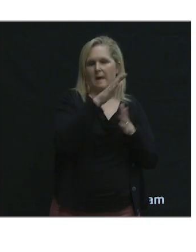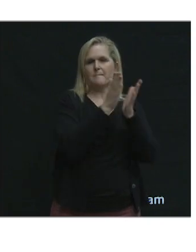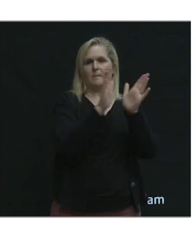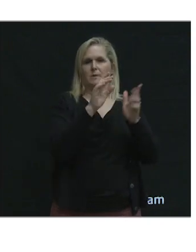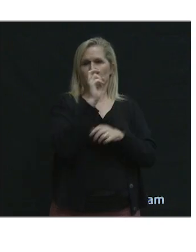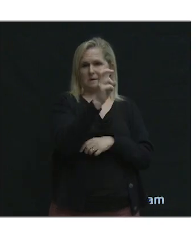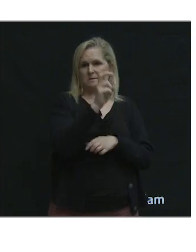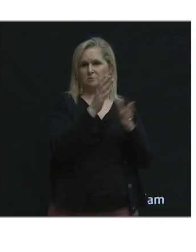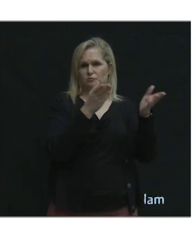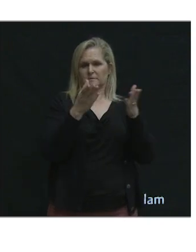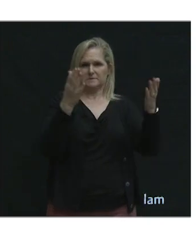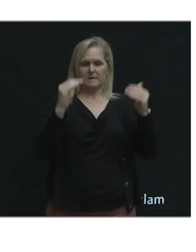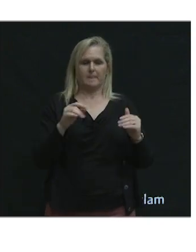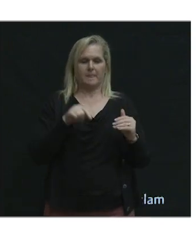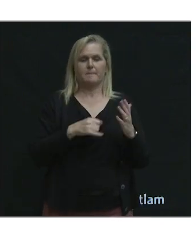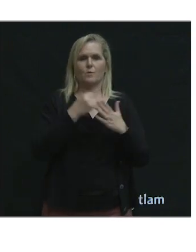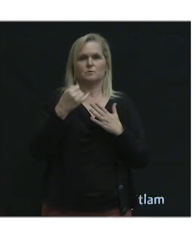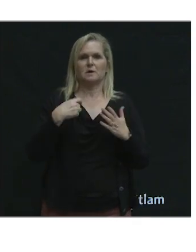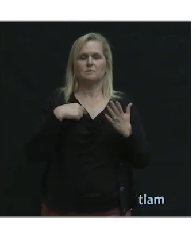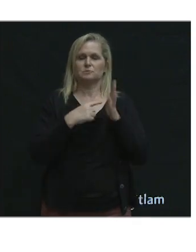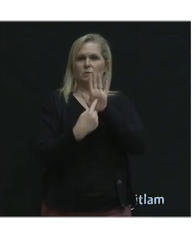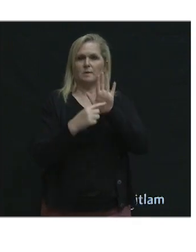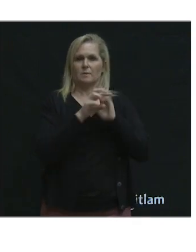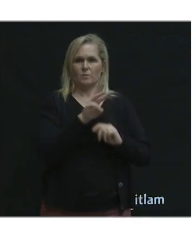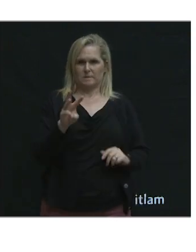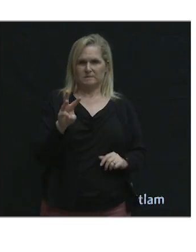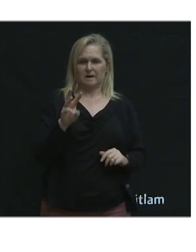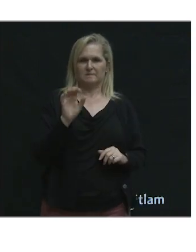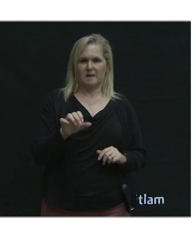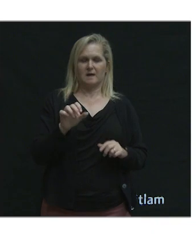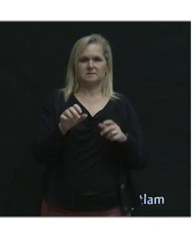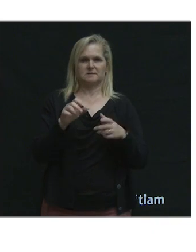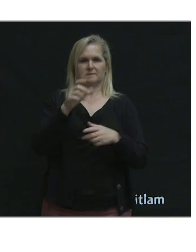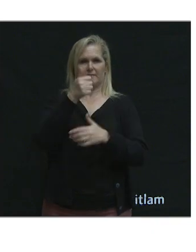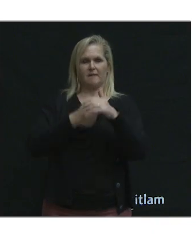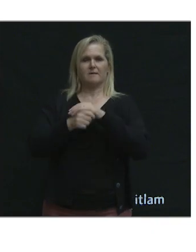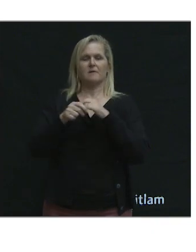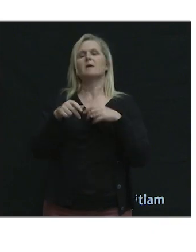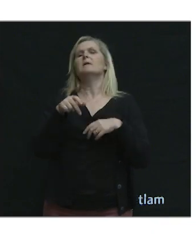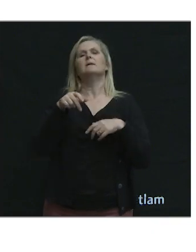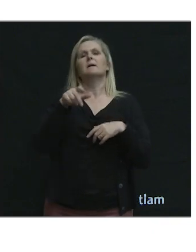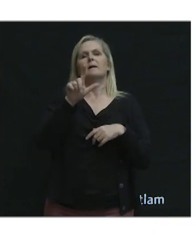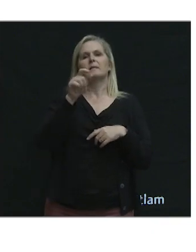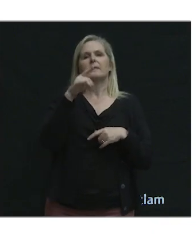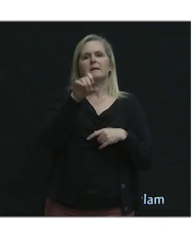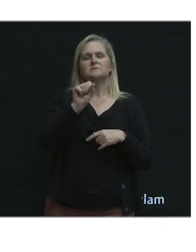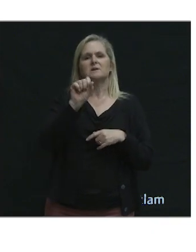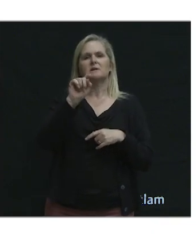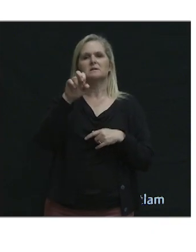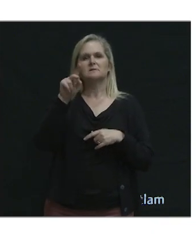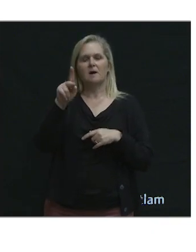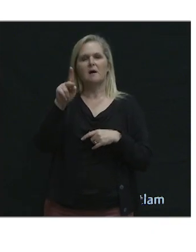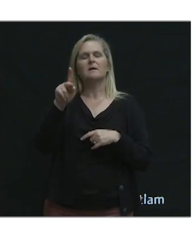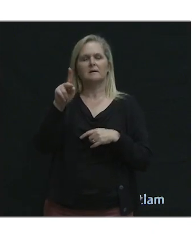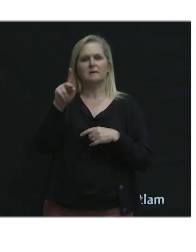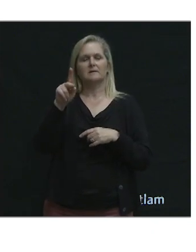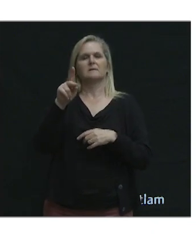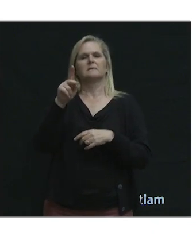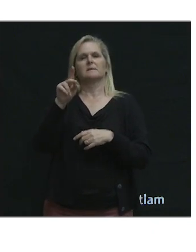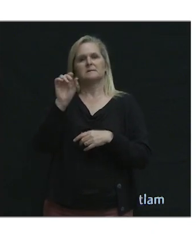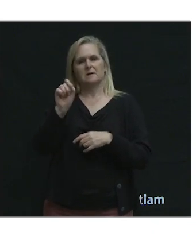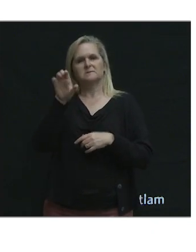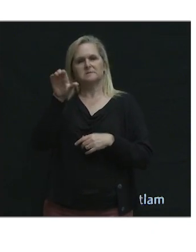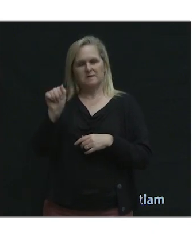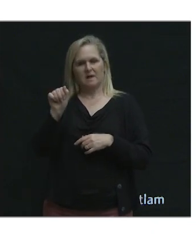And so on our project engagement website at, uh, letstalkcoquitlam.ca slash transportation plan. We have an interactive